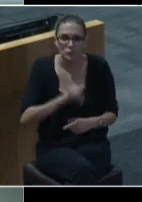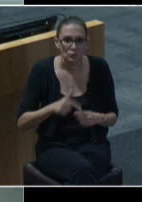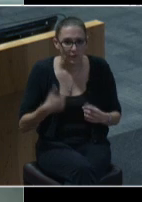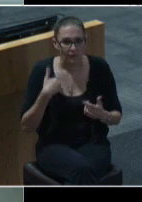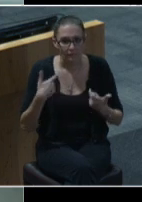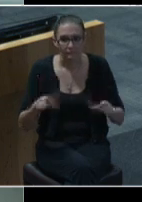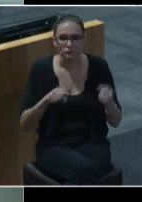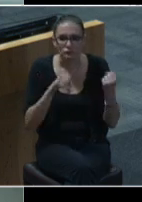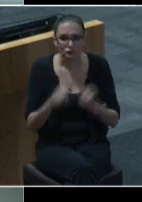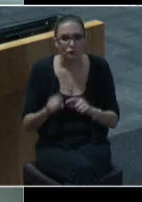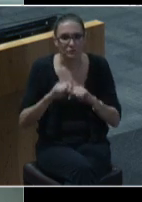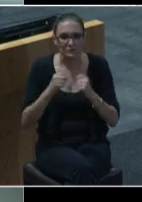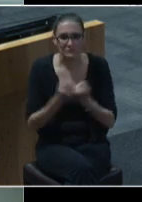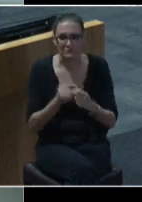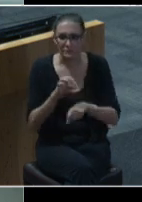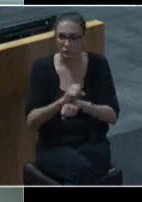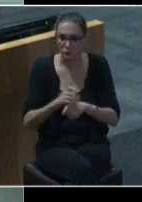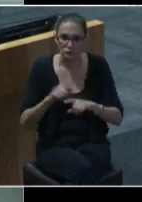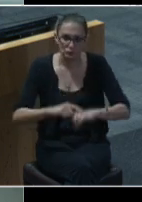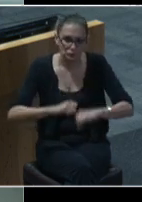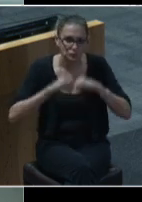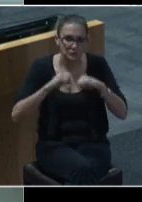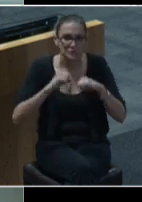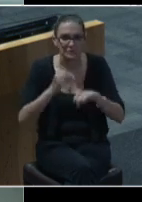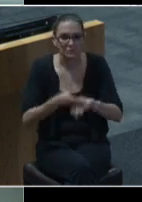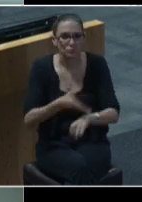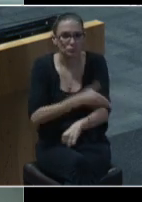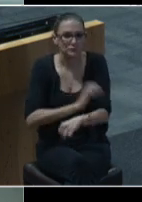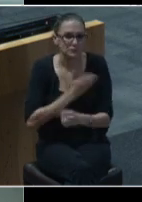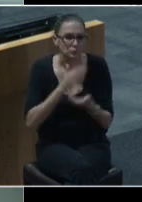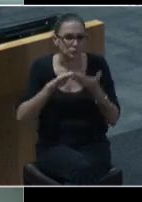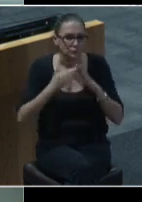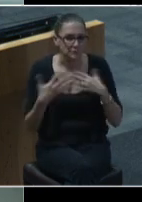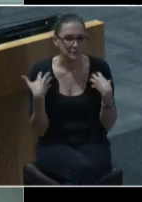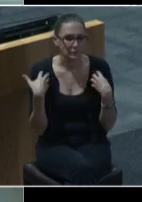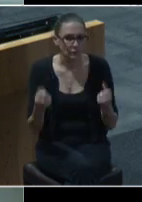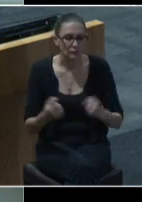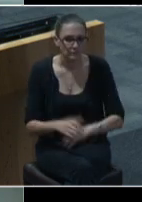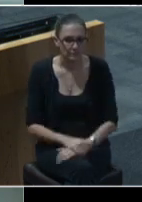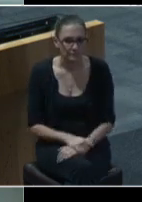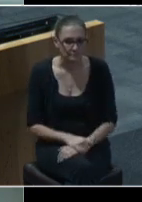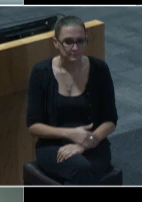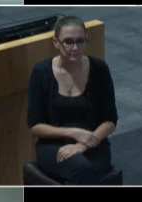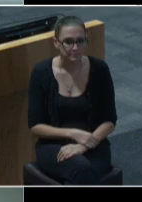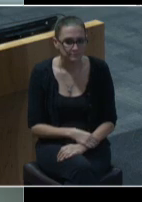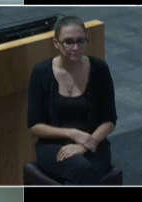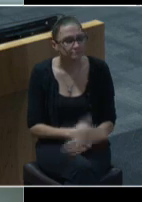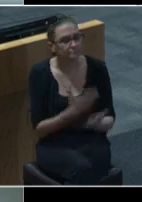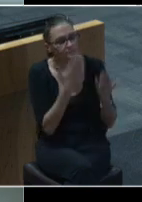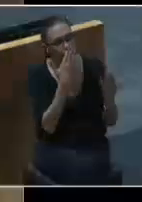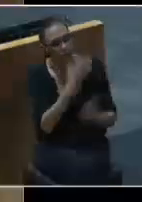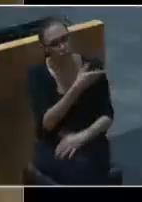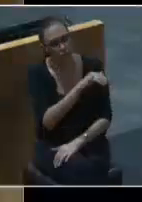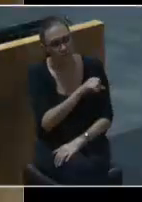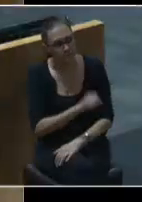to protect and improve our community's health Mr. Thank you, Chris.